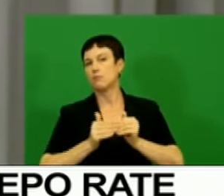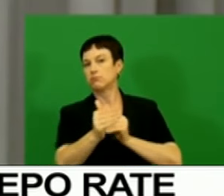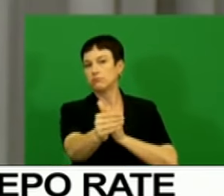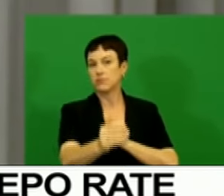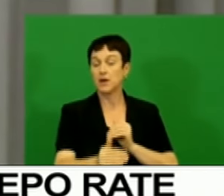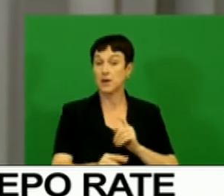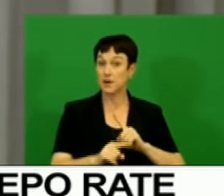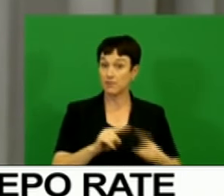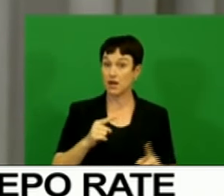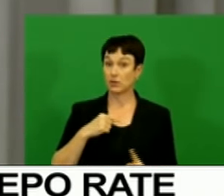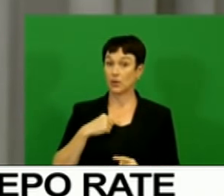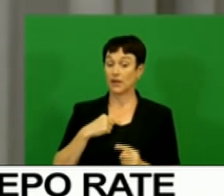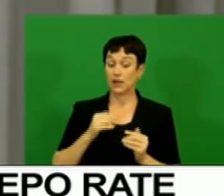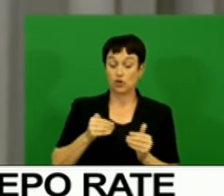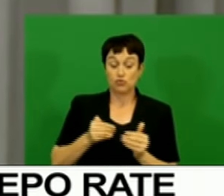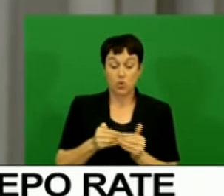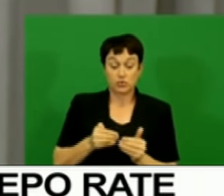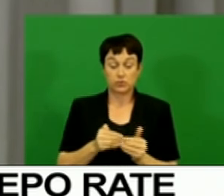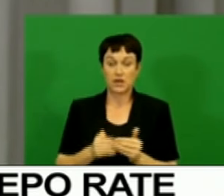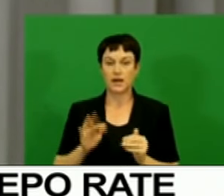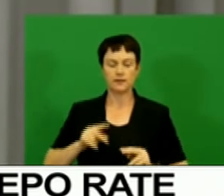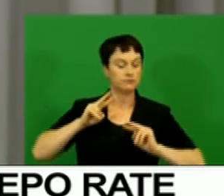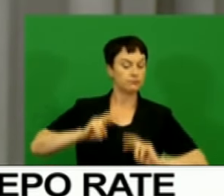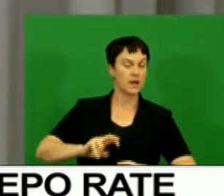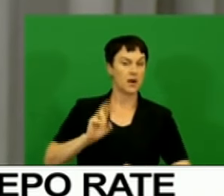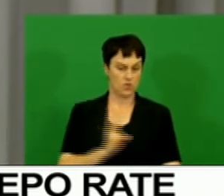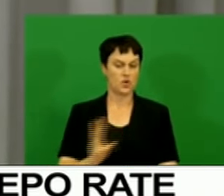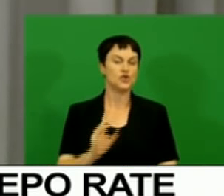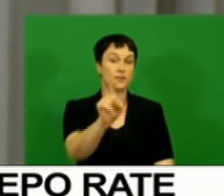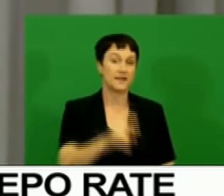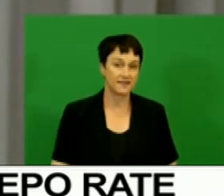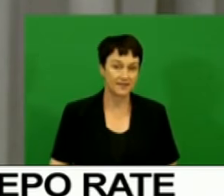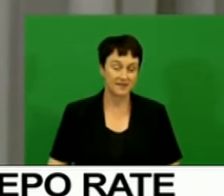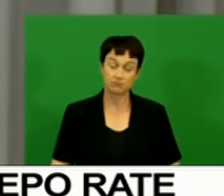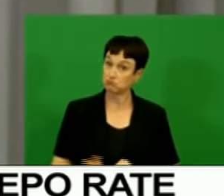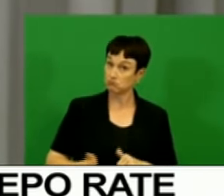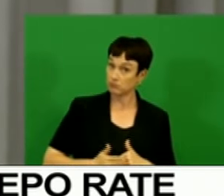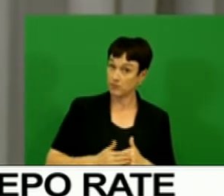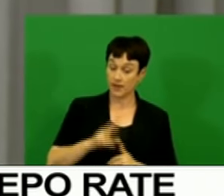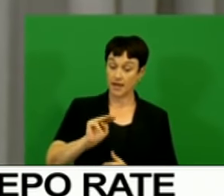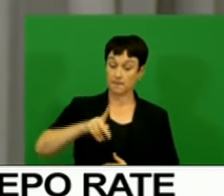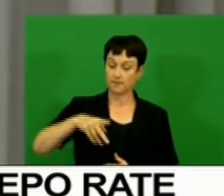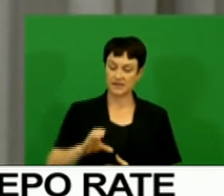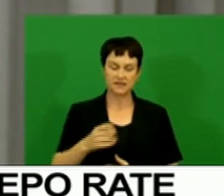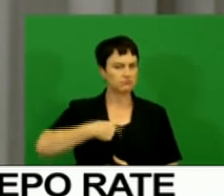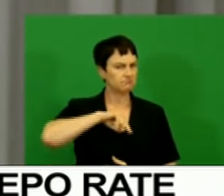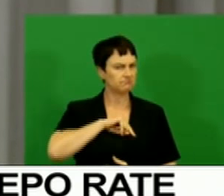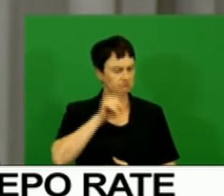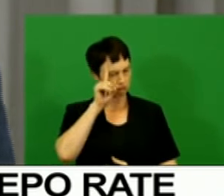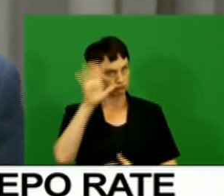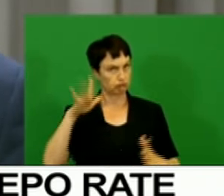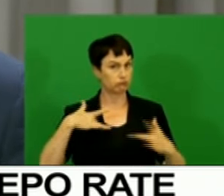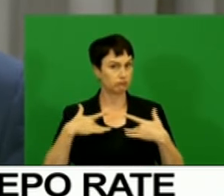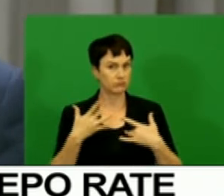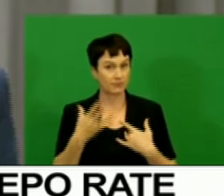of the shorter-term outlook requires increased vigilance. Furthermore, the MPC remains concerned that the